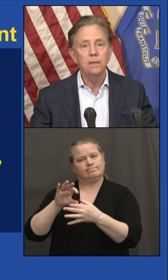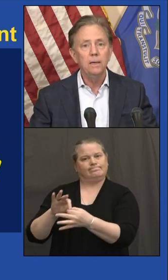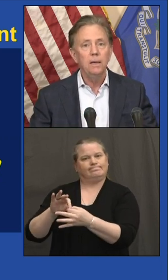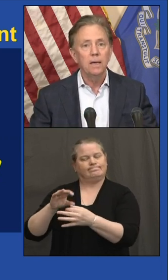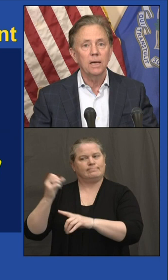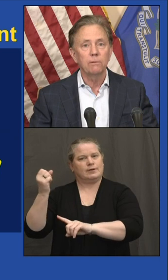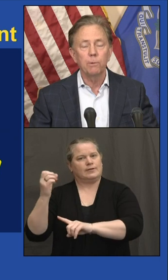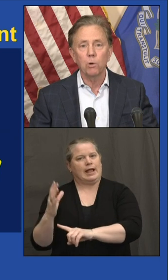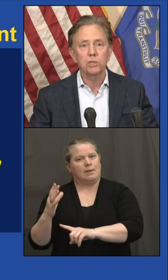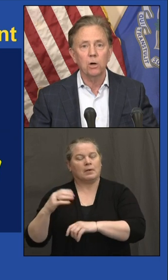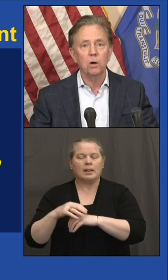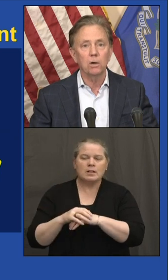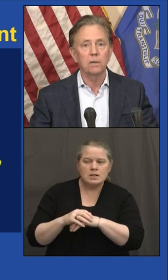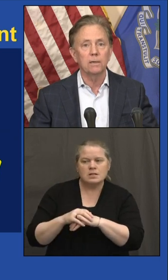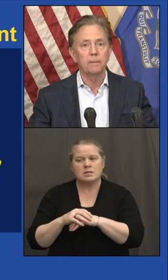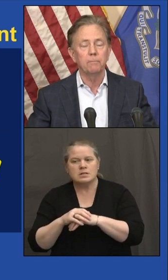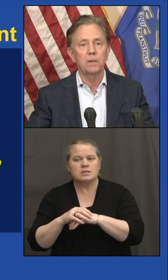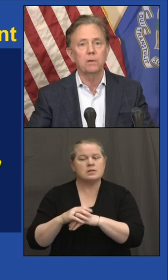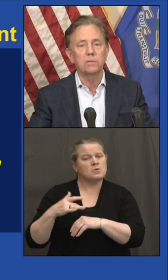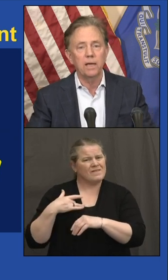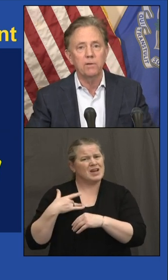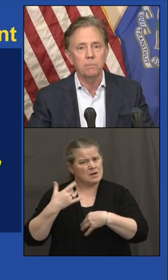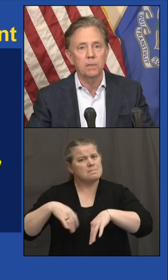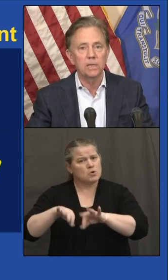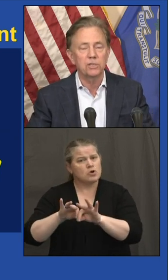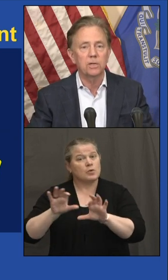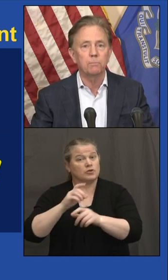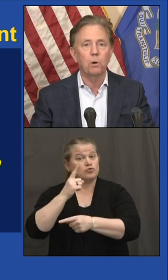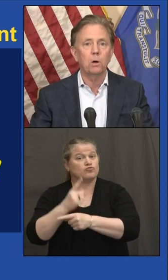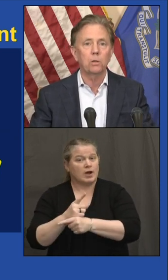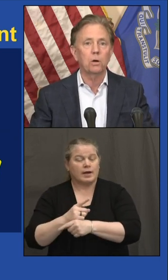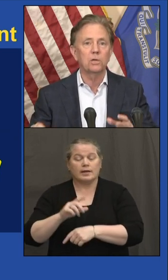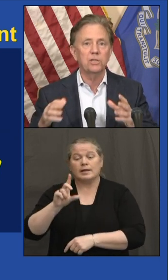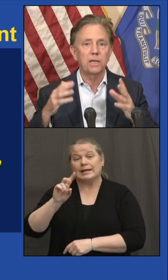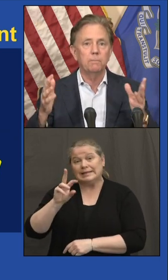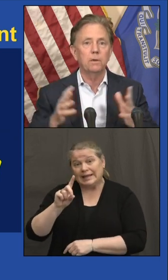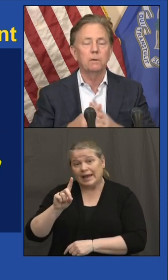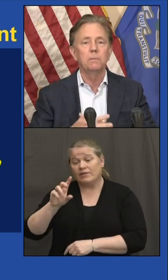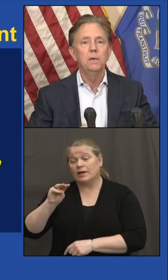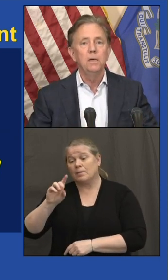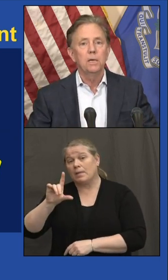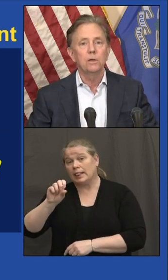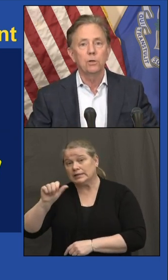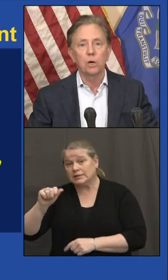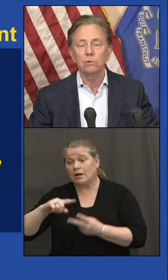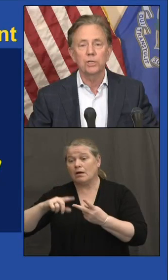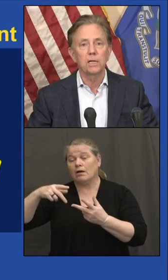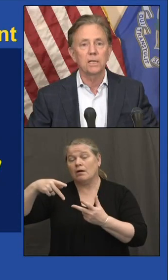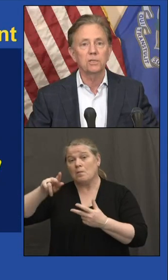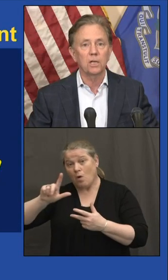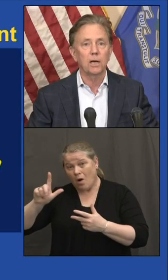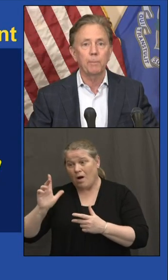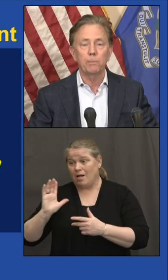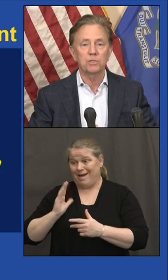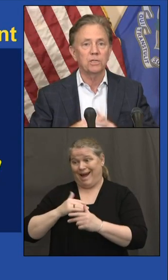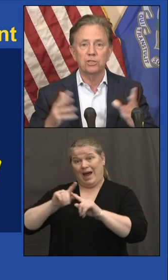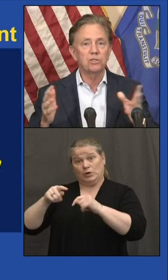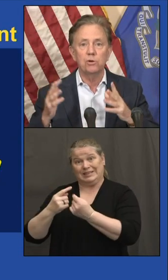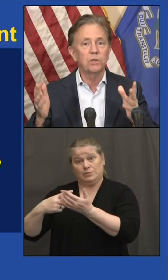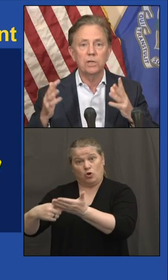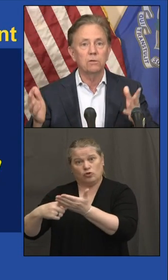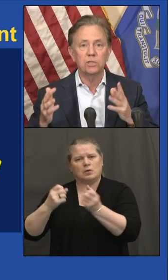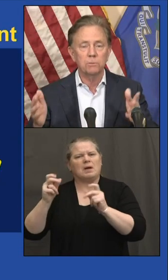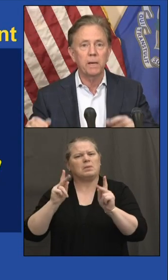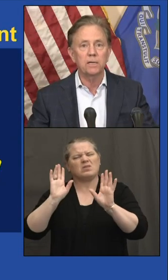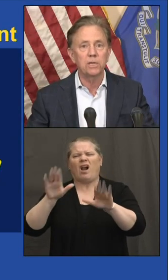right. And we worked hard, you know, David and Melissa and Paul and our team, you know, negotiating this. A lot of people said,